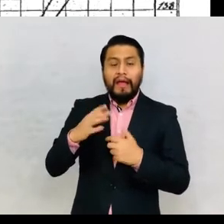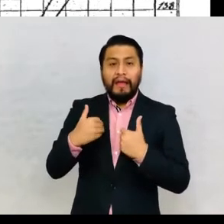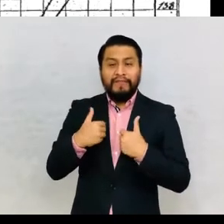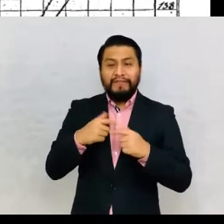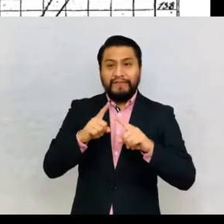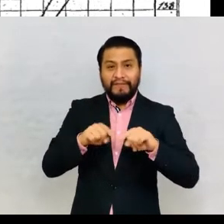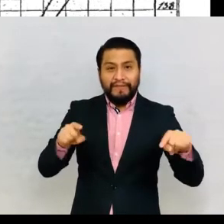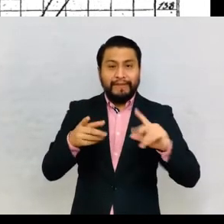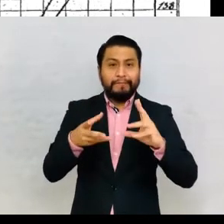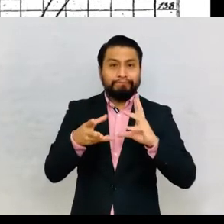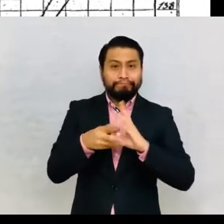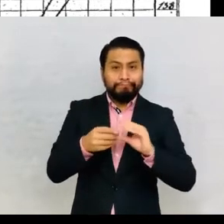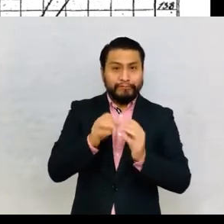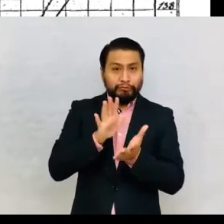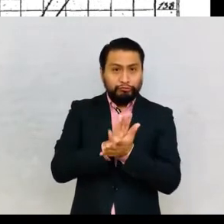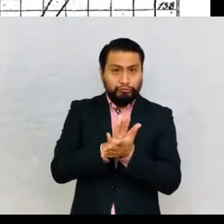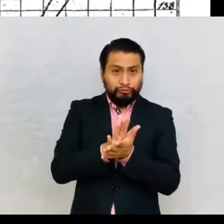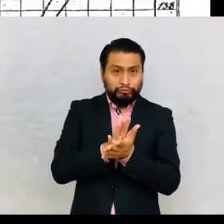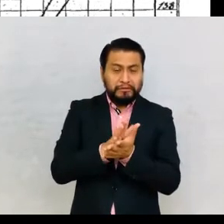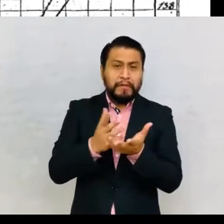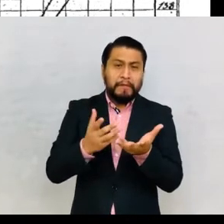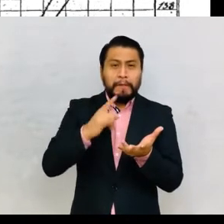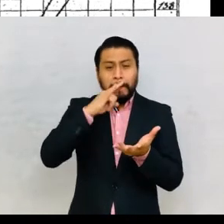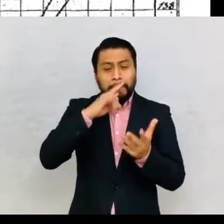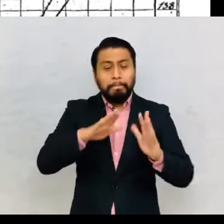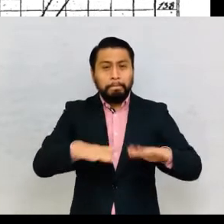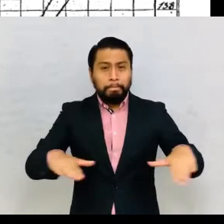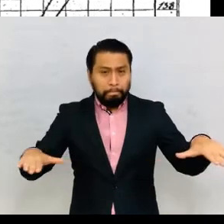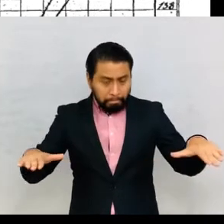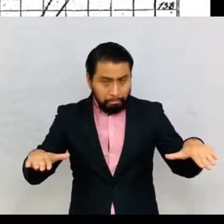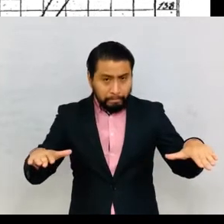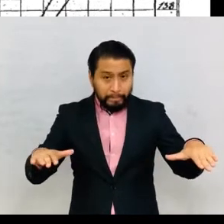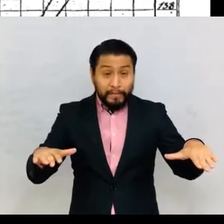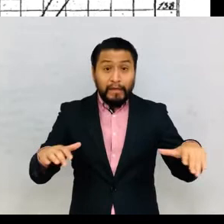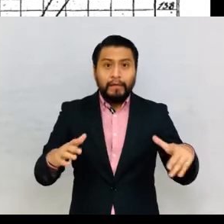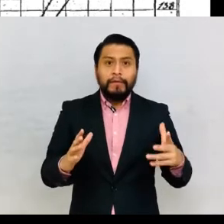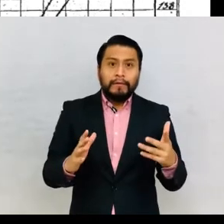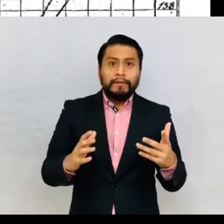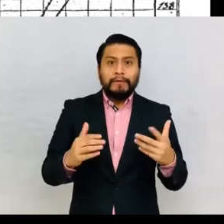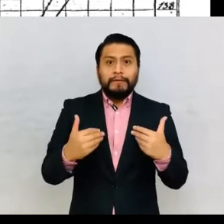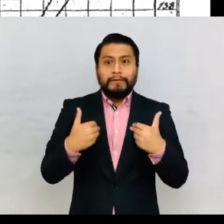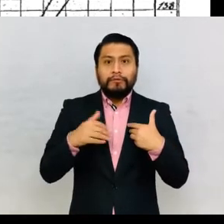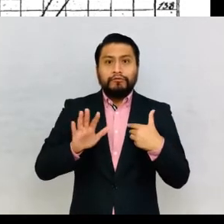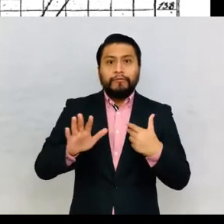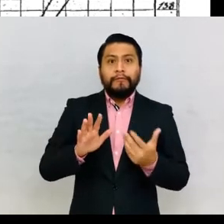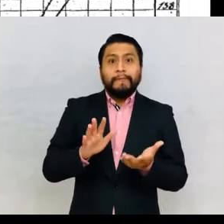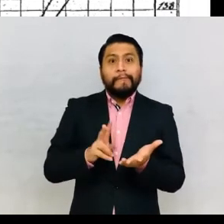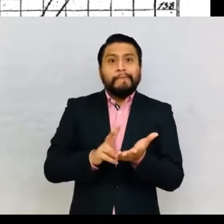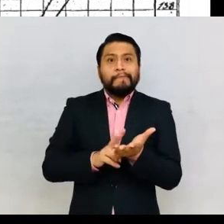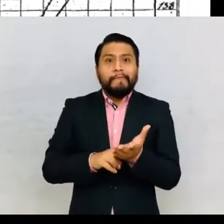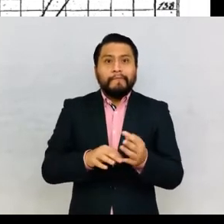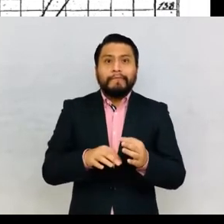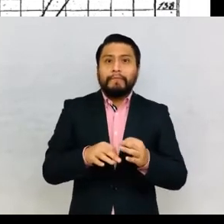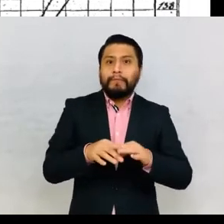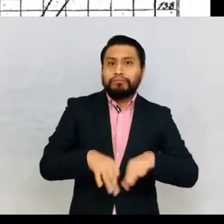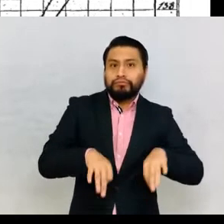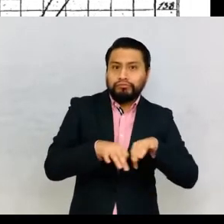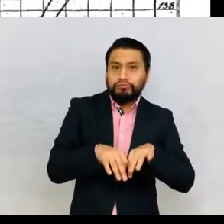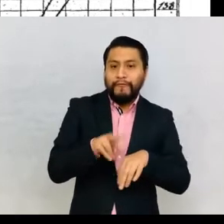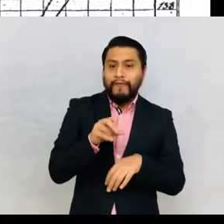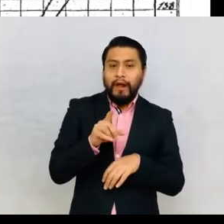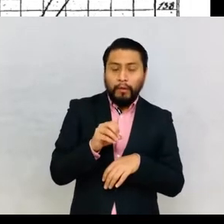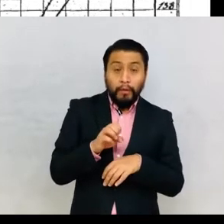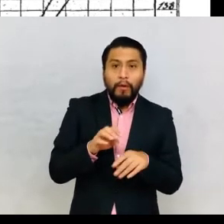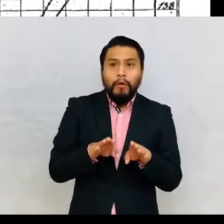of childhood and youth, which are measured, classified and valued in them and the racialization